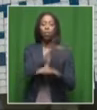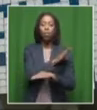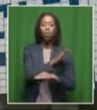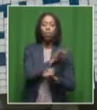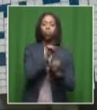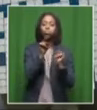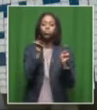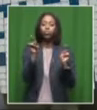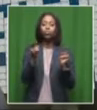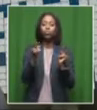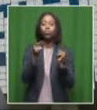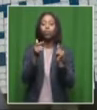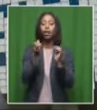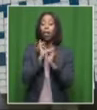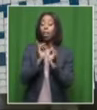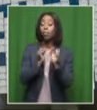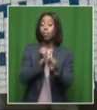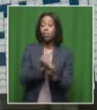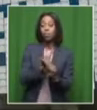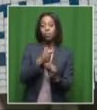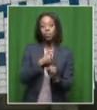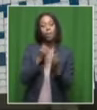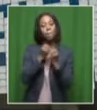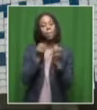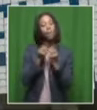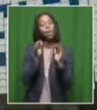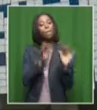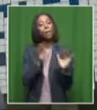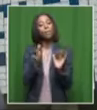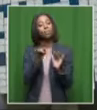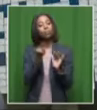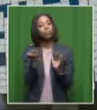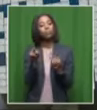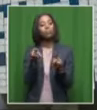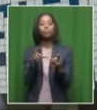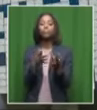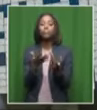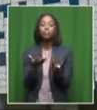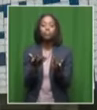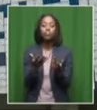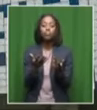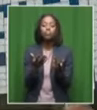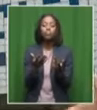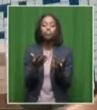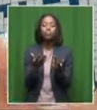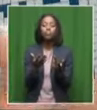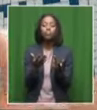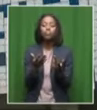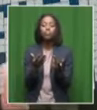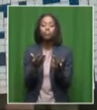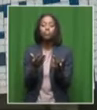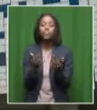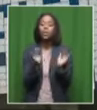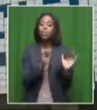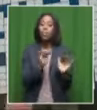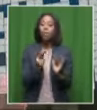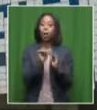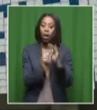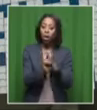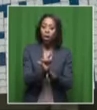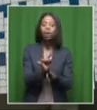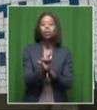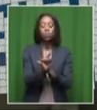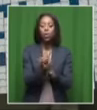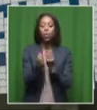for almost 11 years. And I've seen many people as, um, I said earlier on, people come in